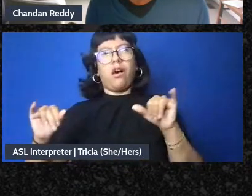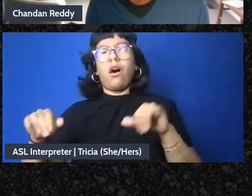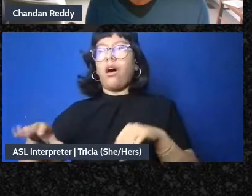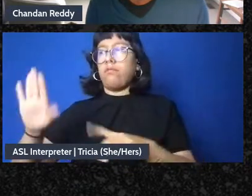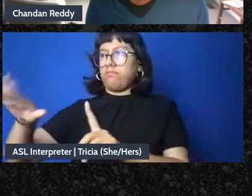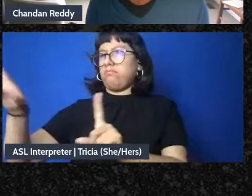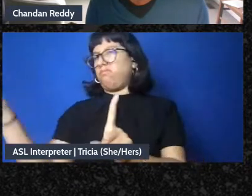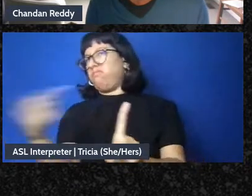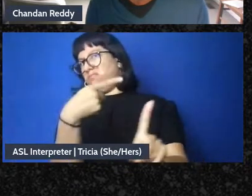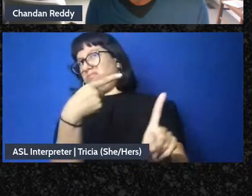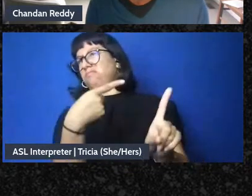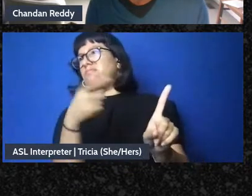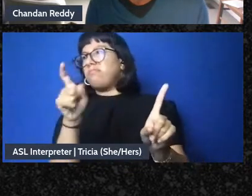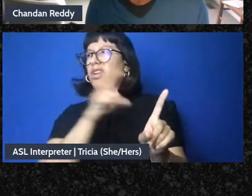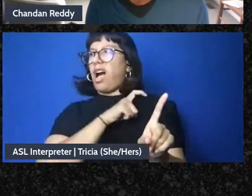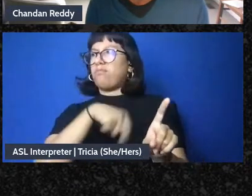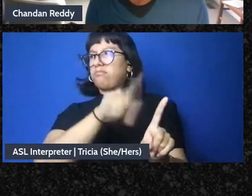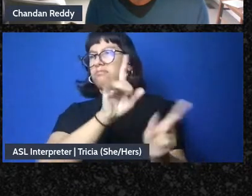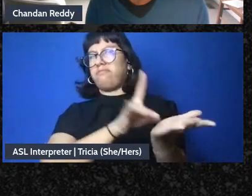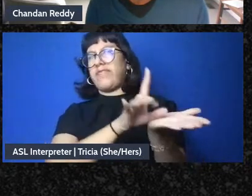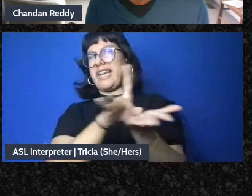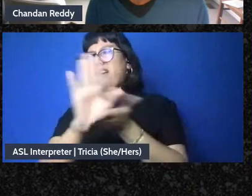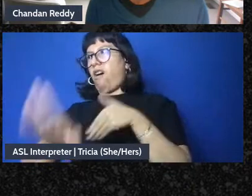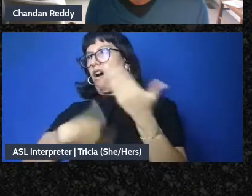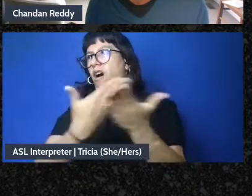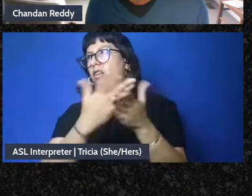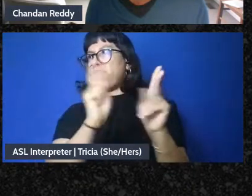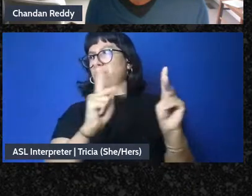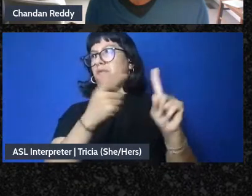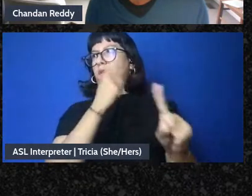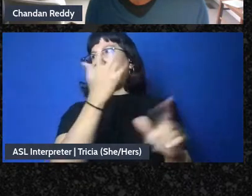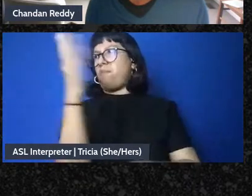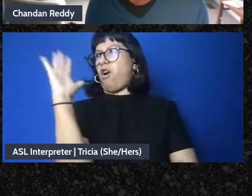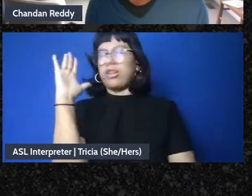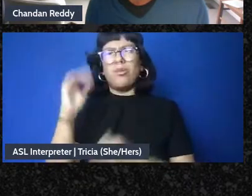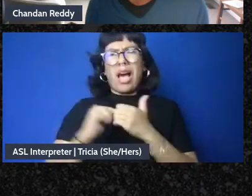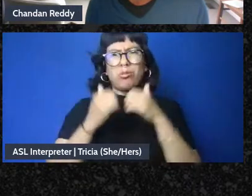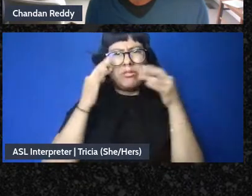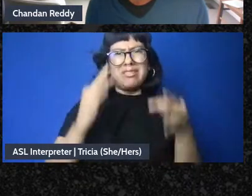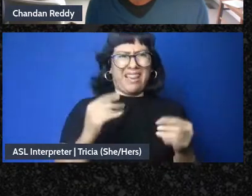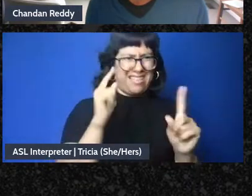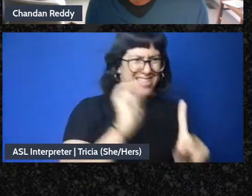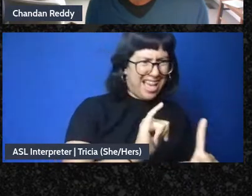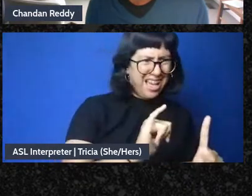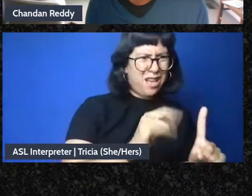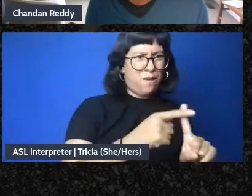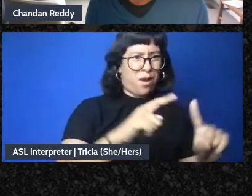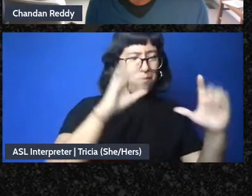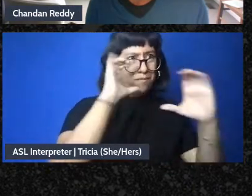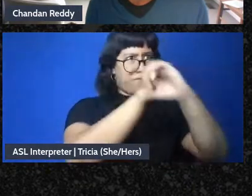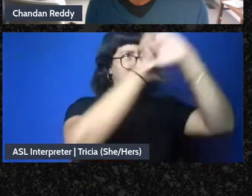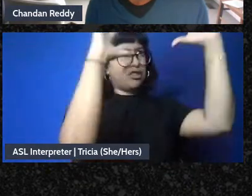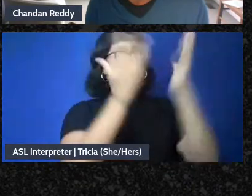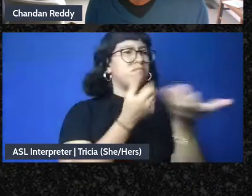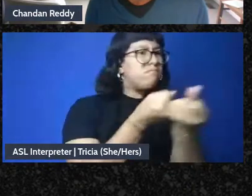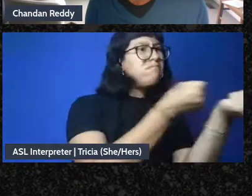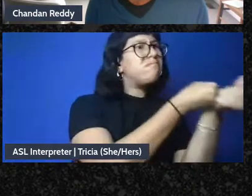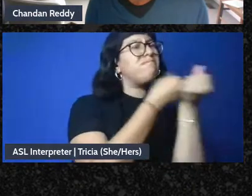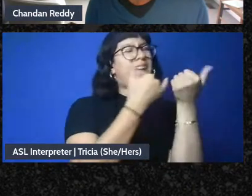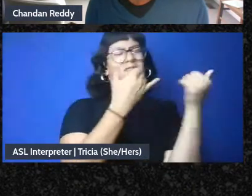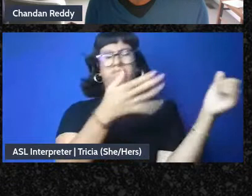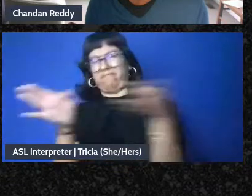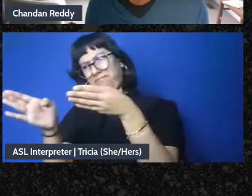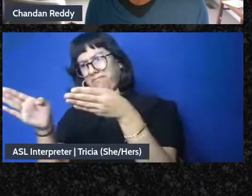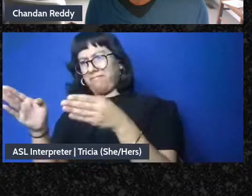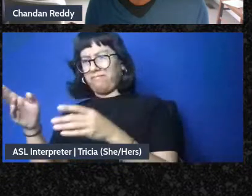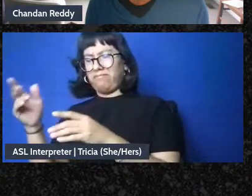everybody camping in the public parks so how do you get from A to B it's the same city it's the same people right and